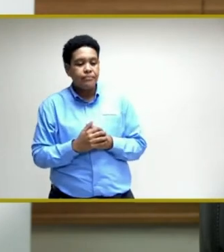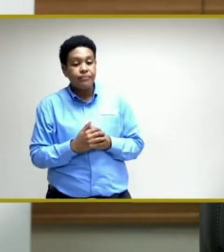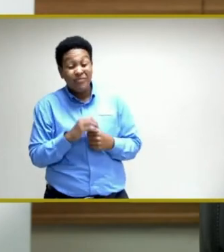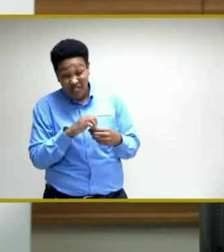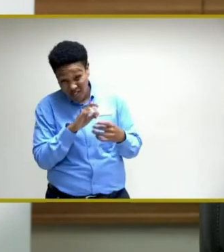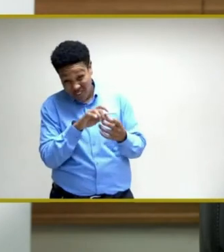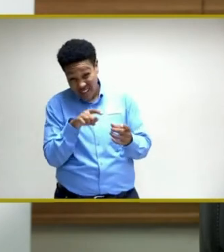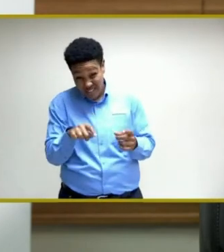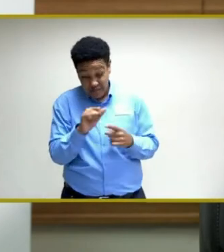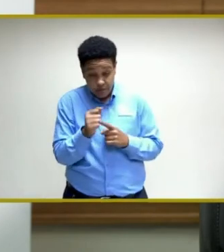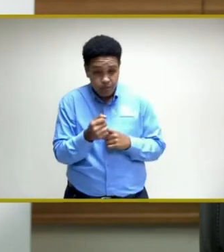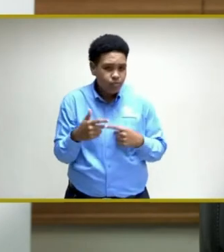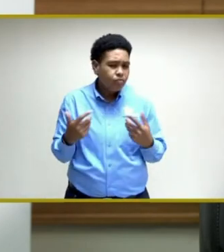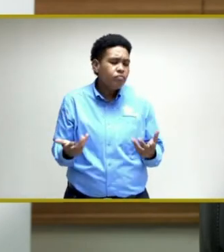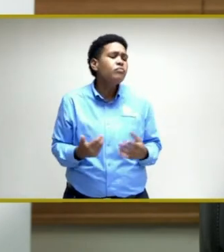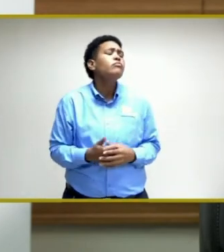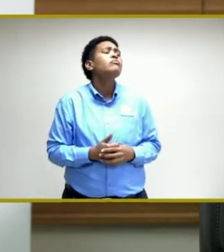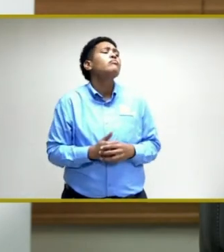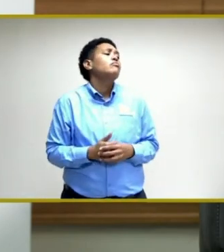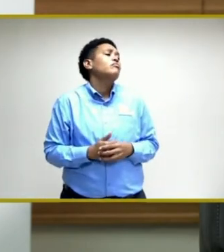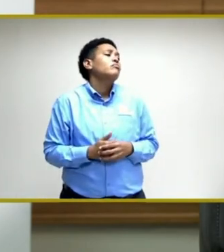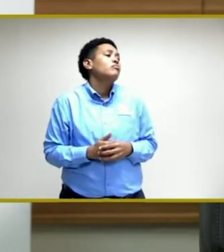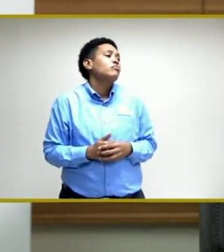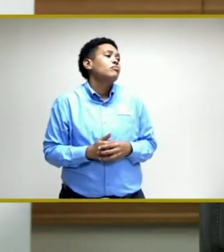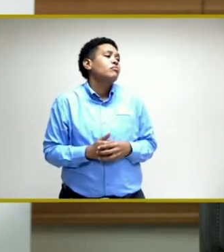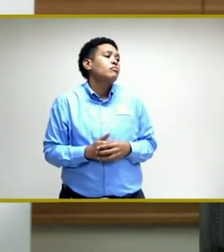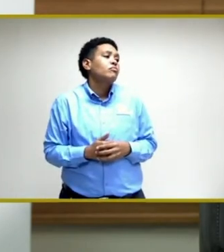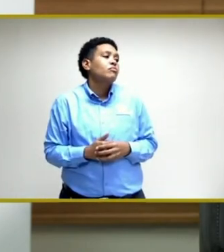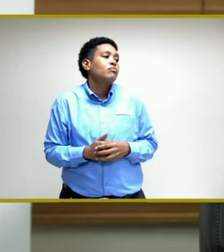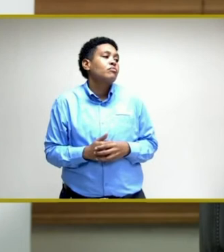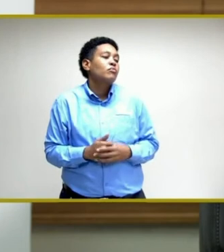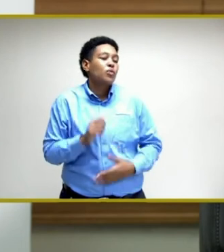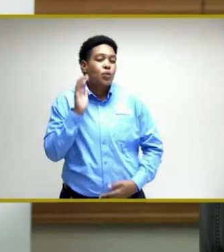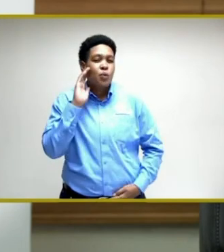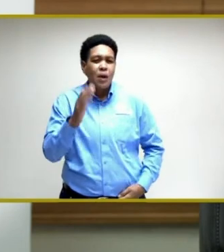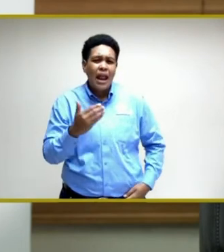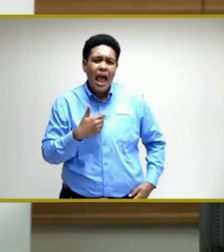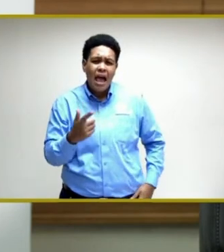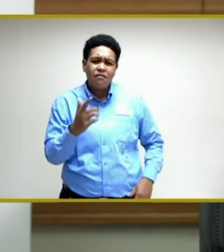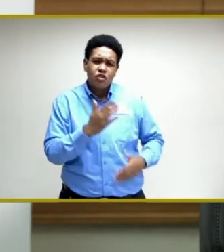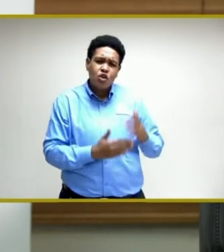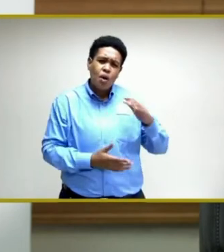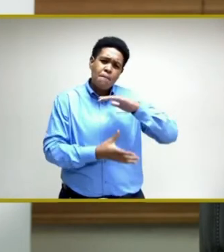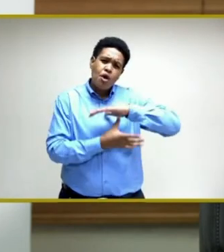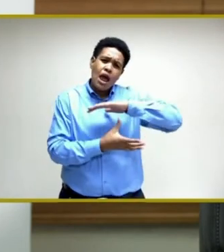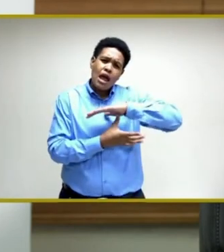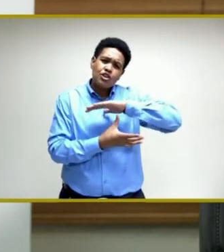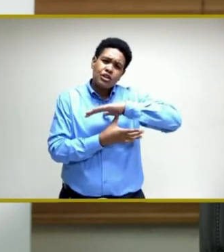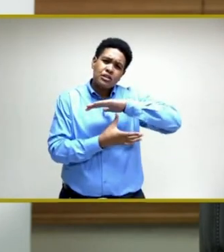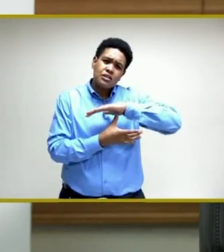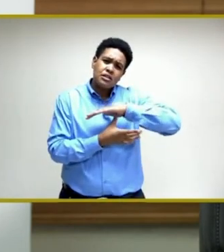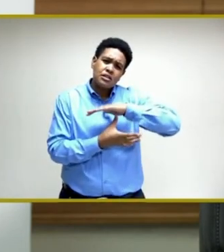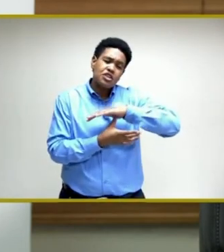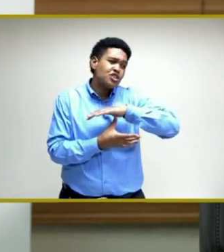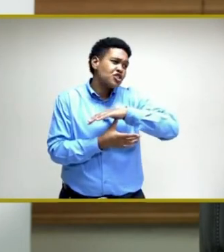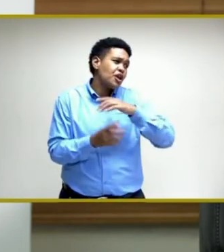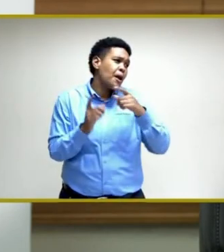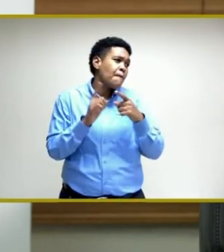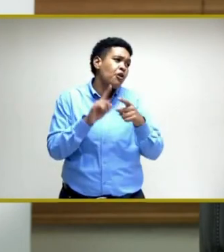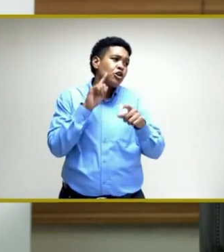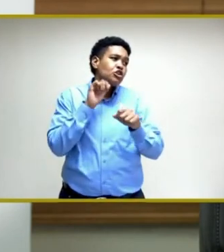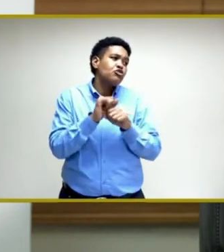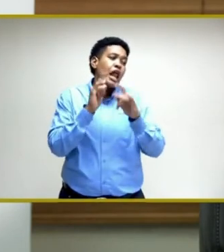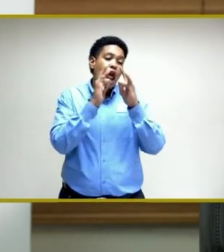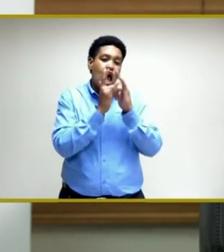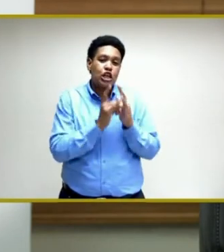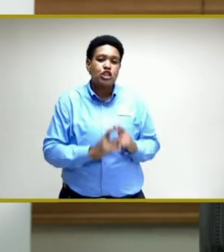context, there is going to be some prioritization and adjustment